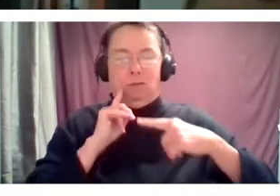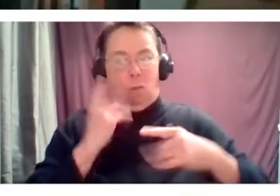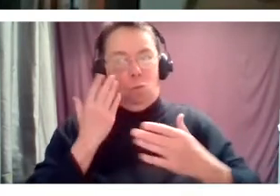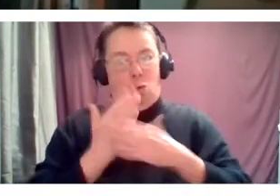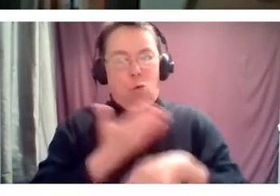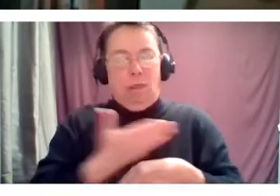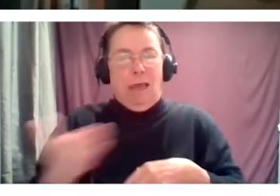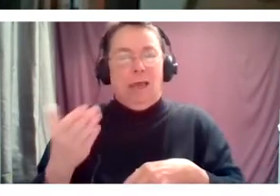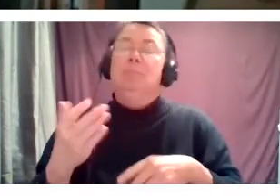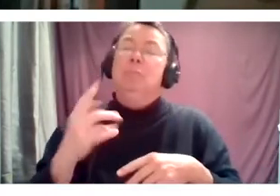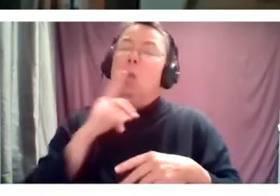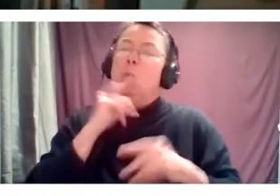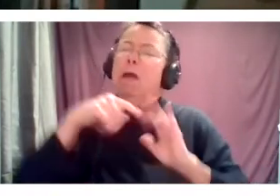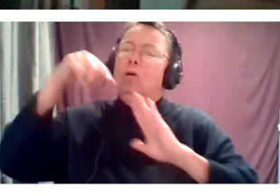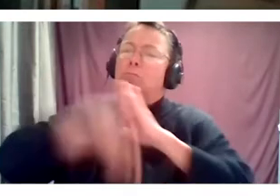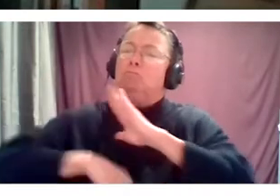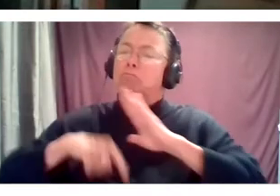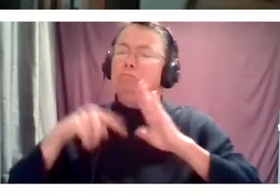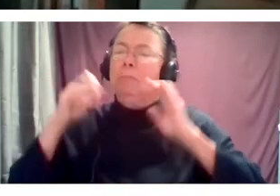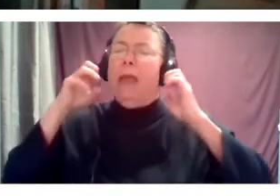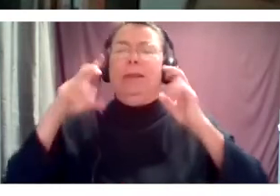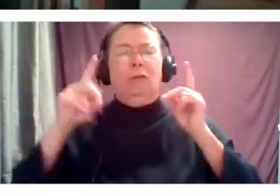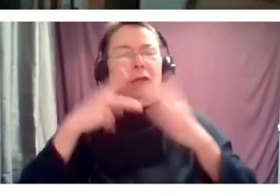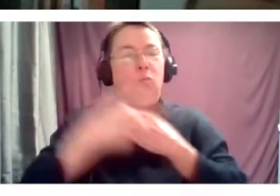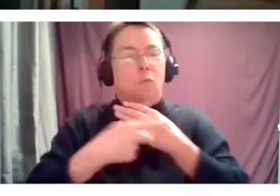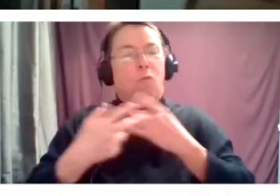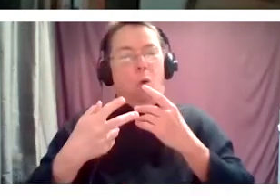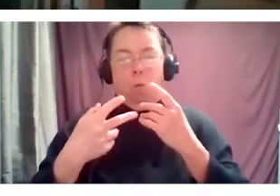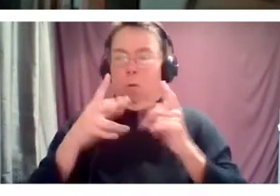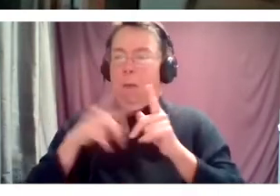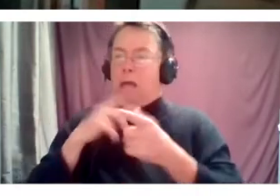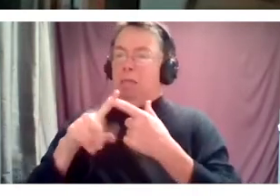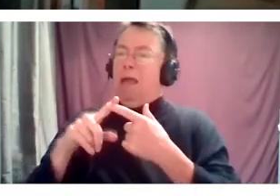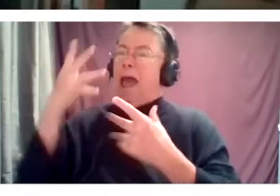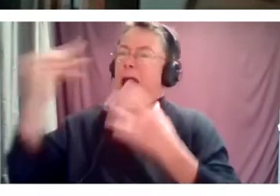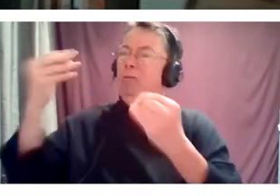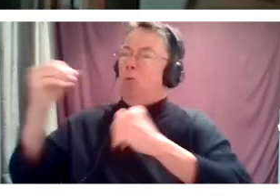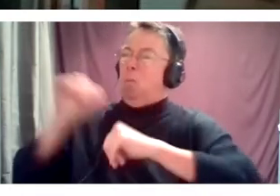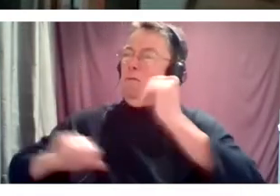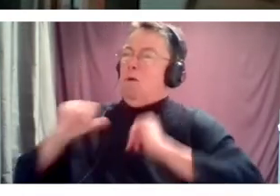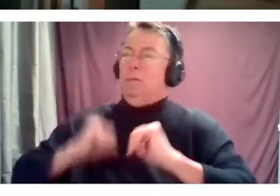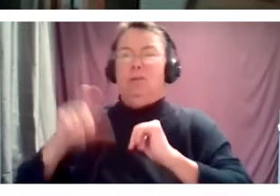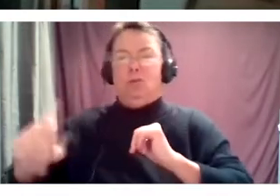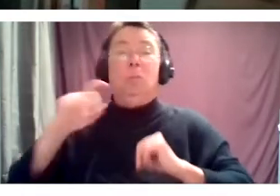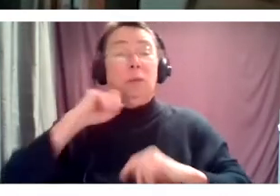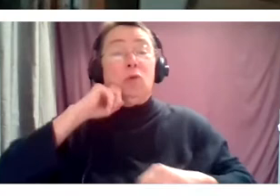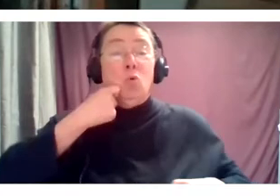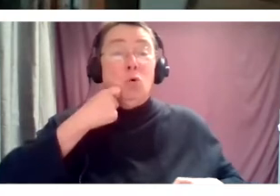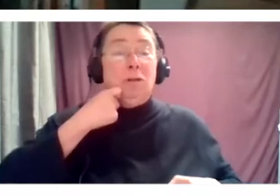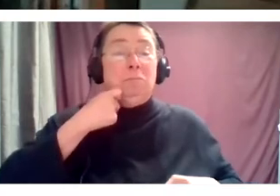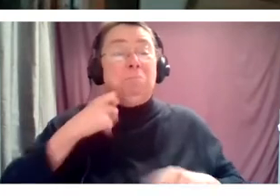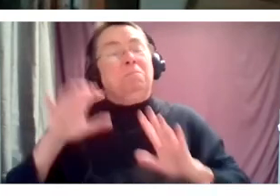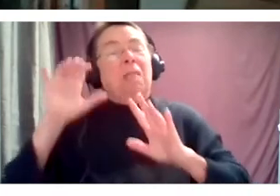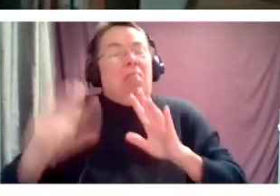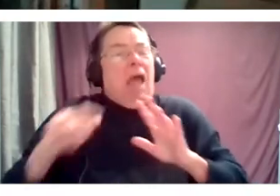extensive education program and outdoor performances for that could be something really great. So that's what we're up to. We have a few